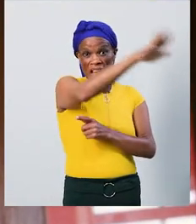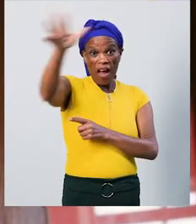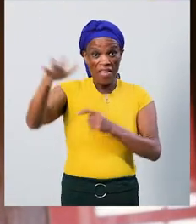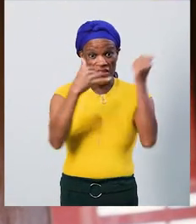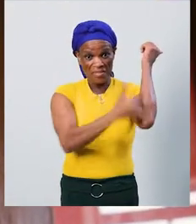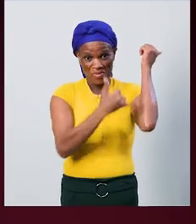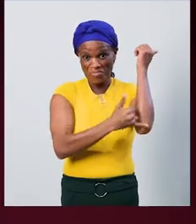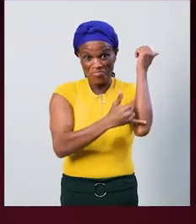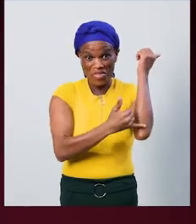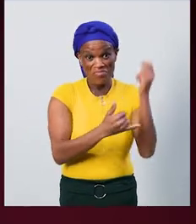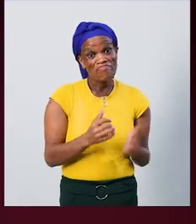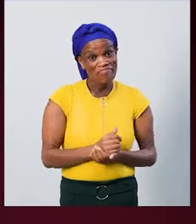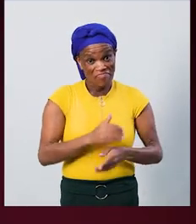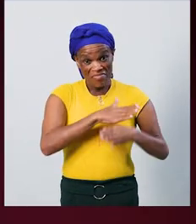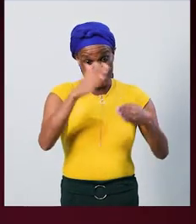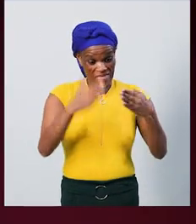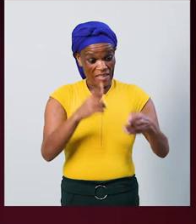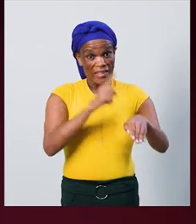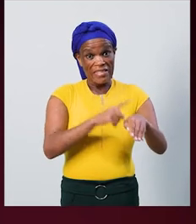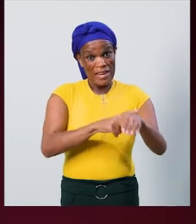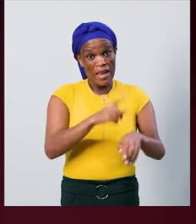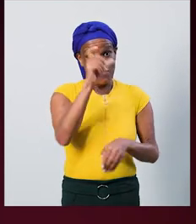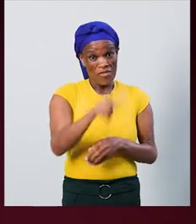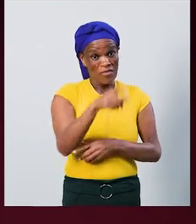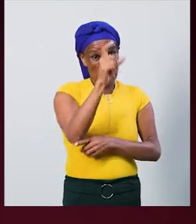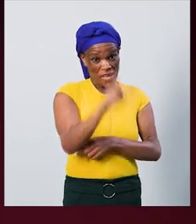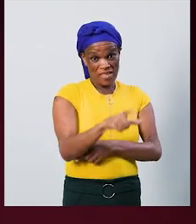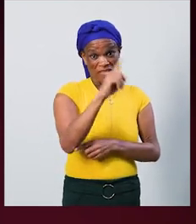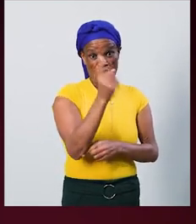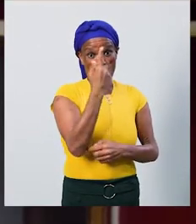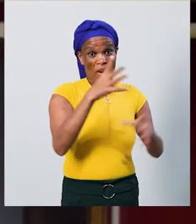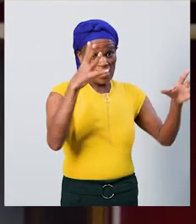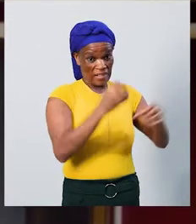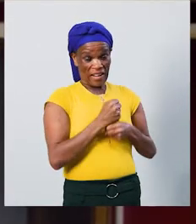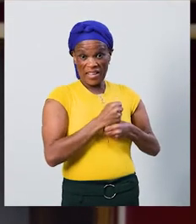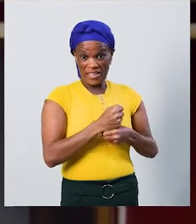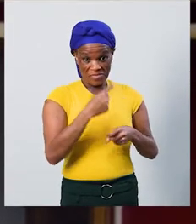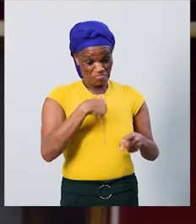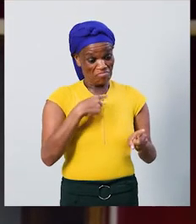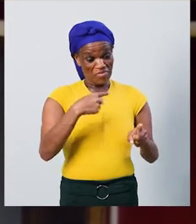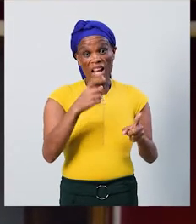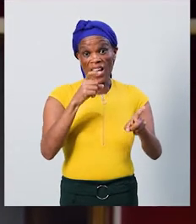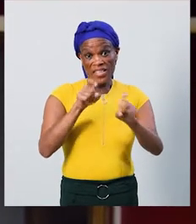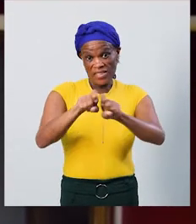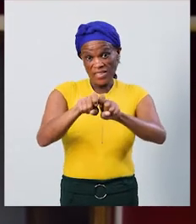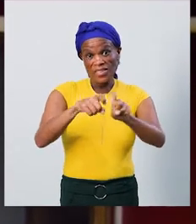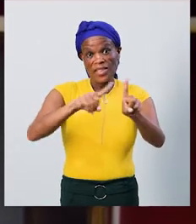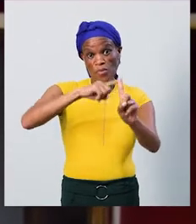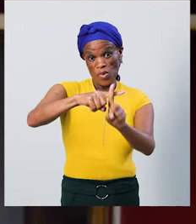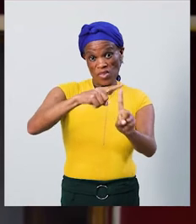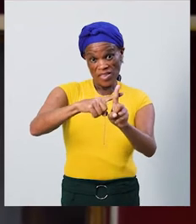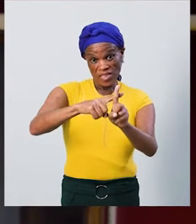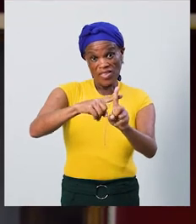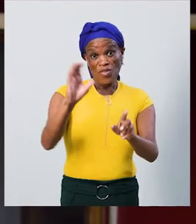Until the first case dropped very right here in the first day. I was tested positive for COVID